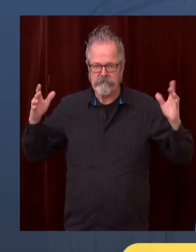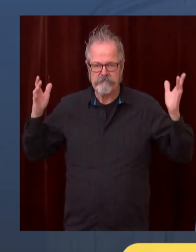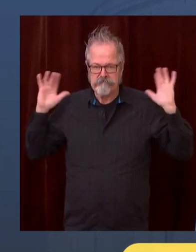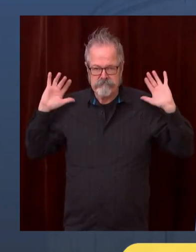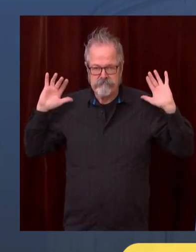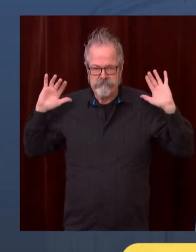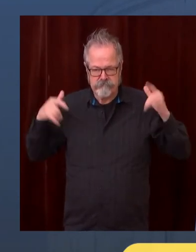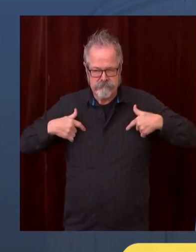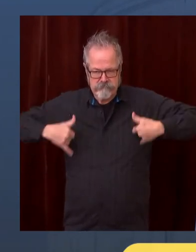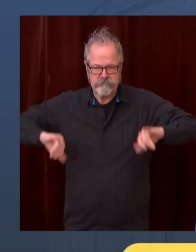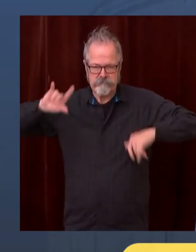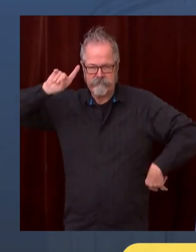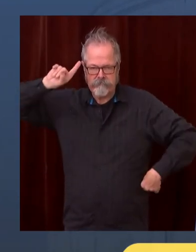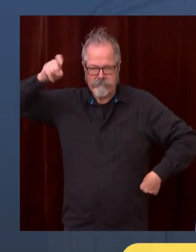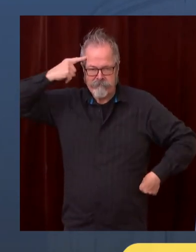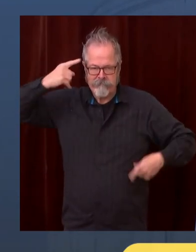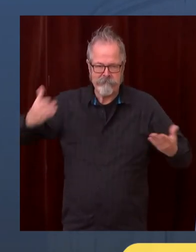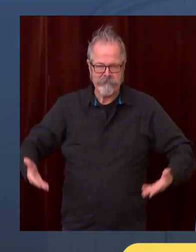change.